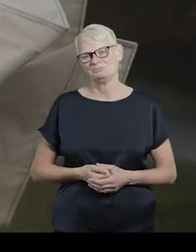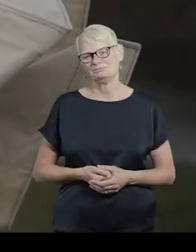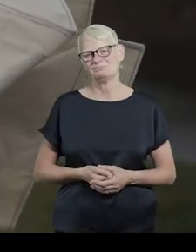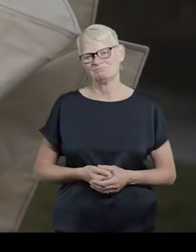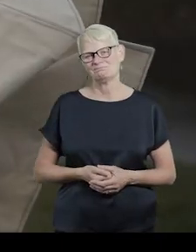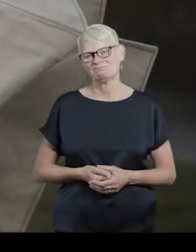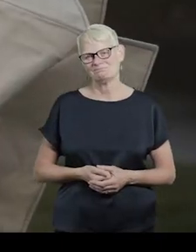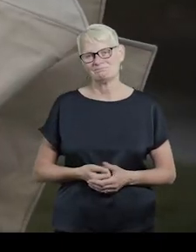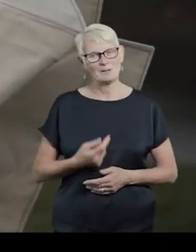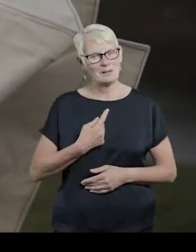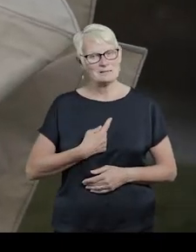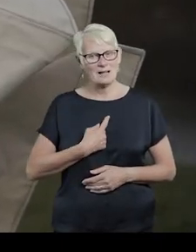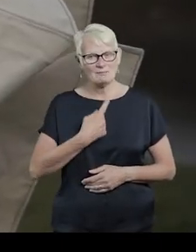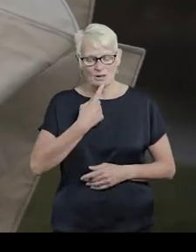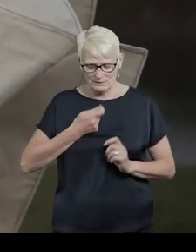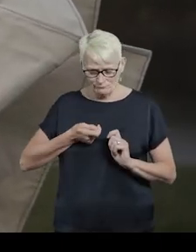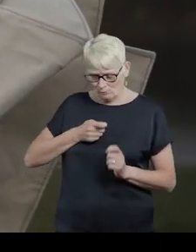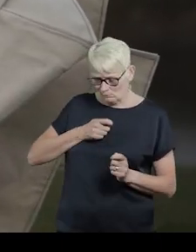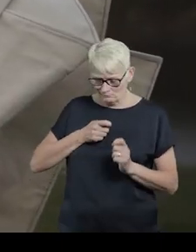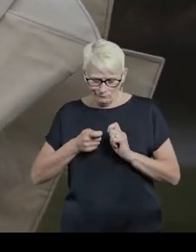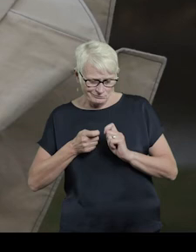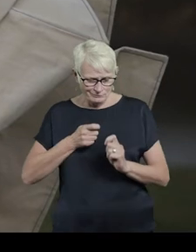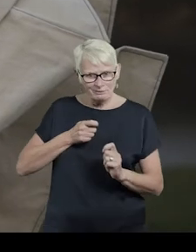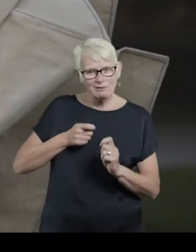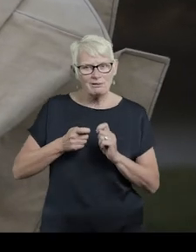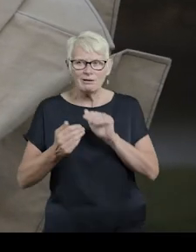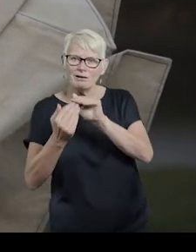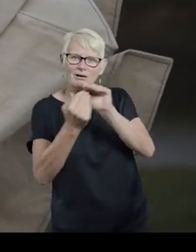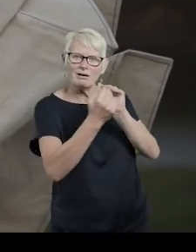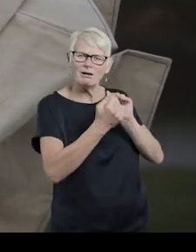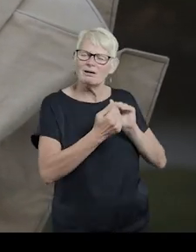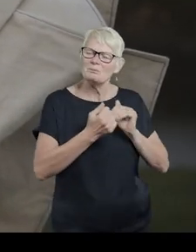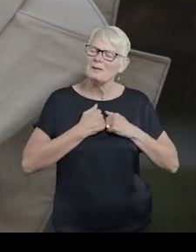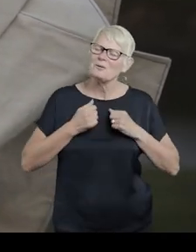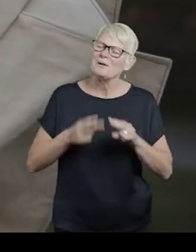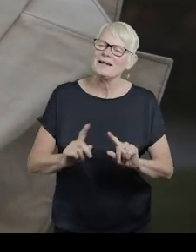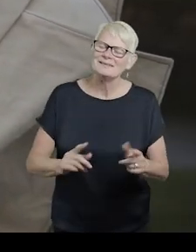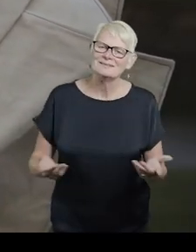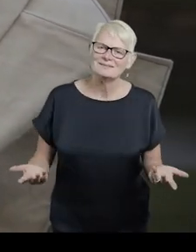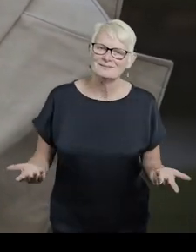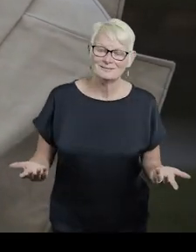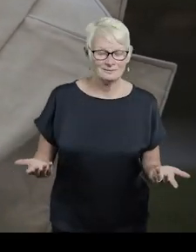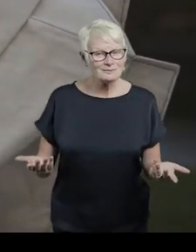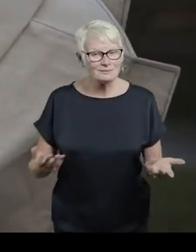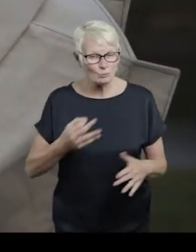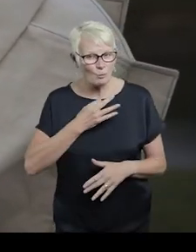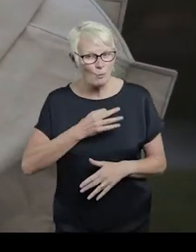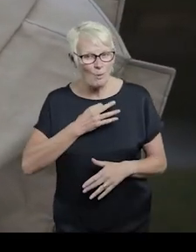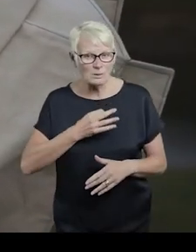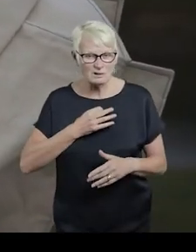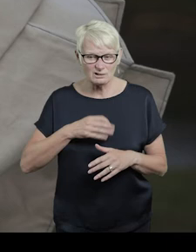I fold myself into shapes. What is my form? Water